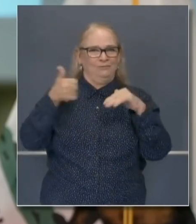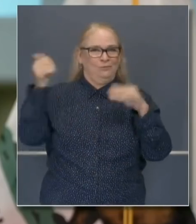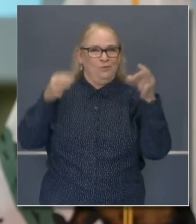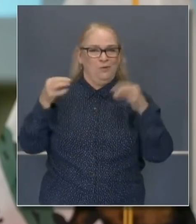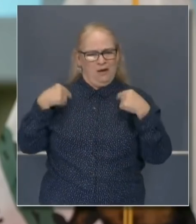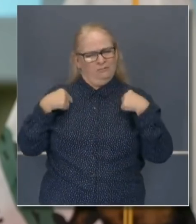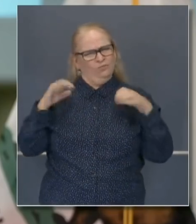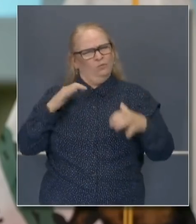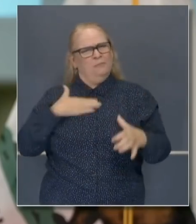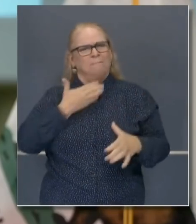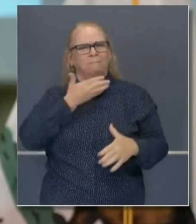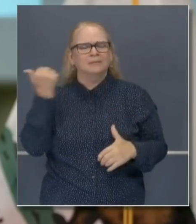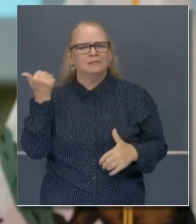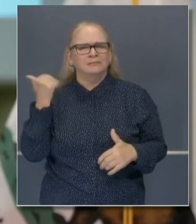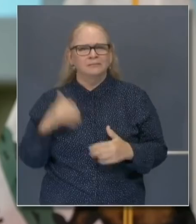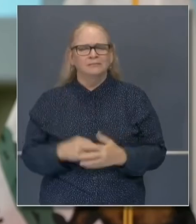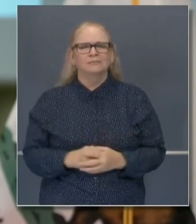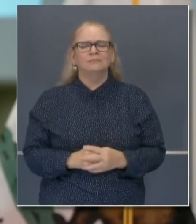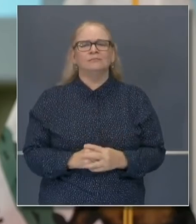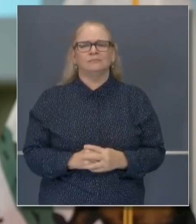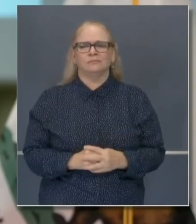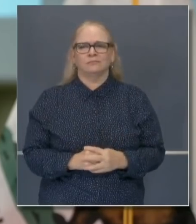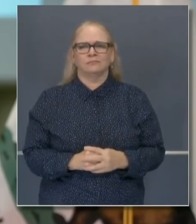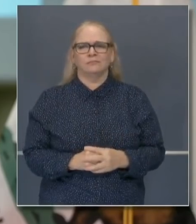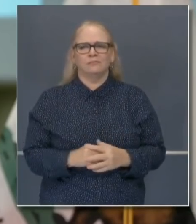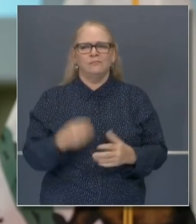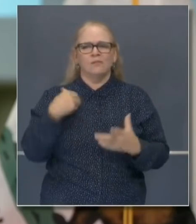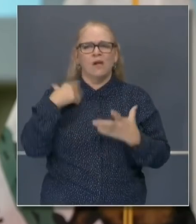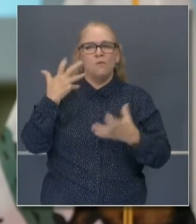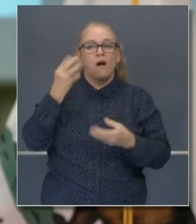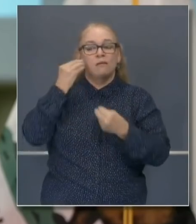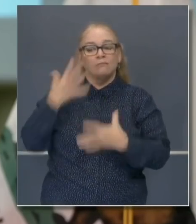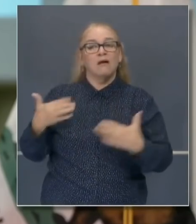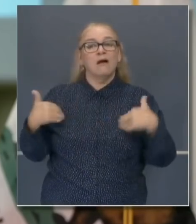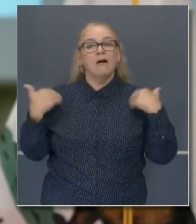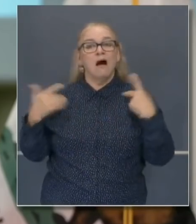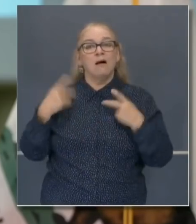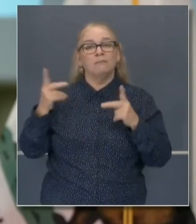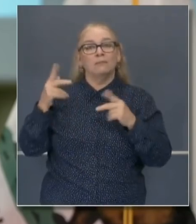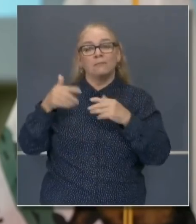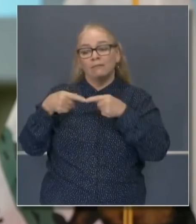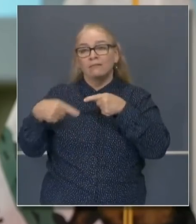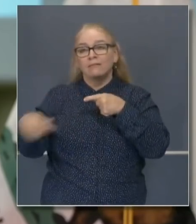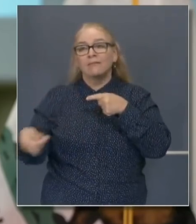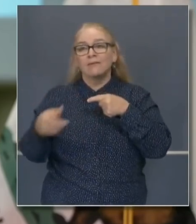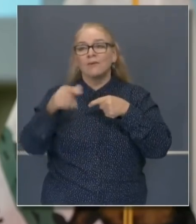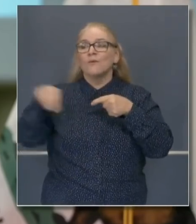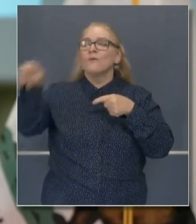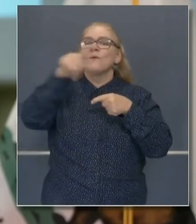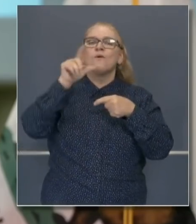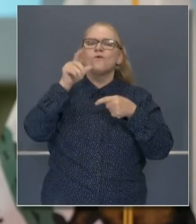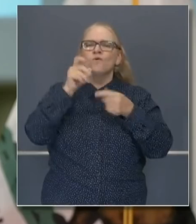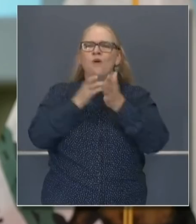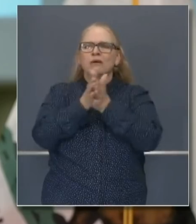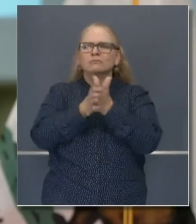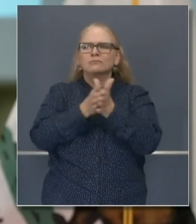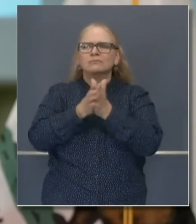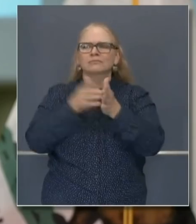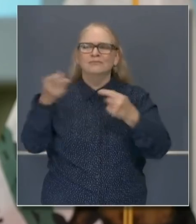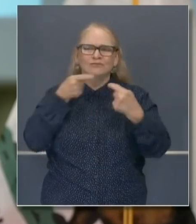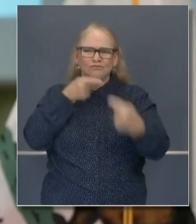But I want to say to some young person who may be out there today, who is struggling with their identity.